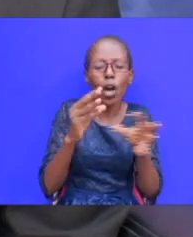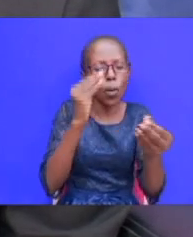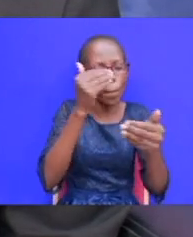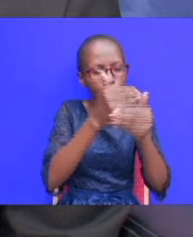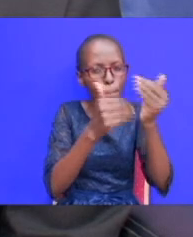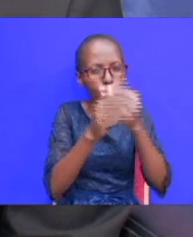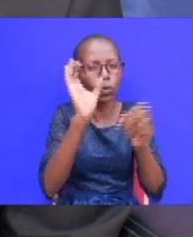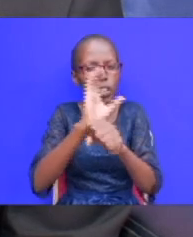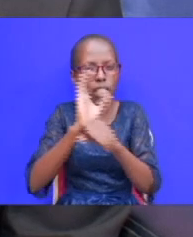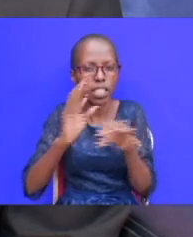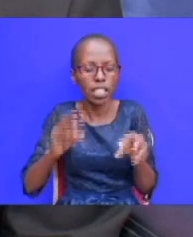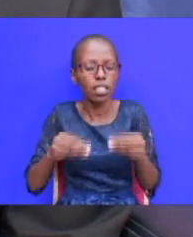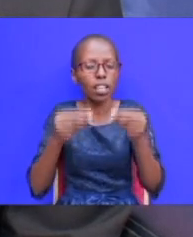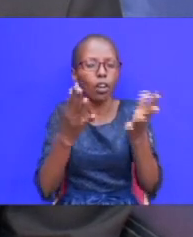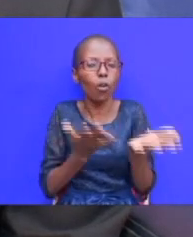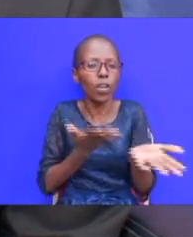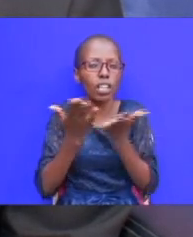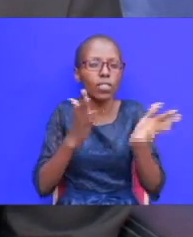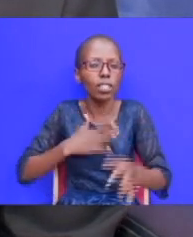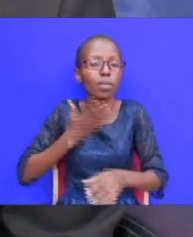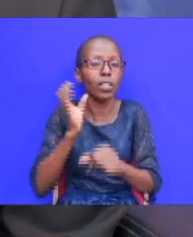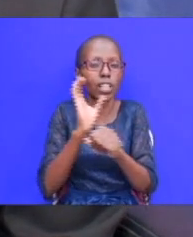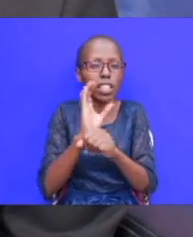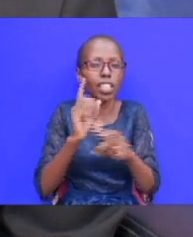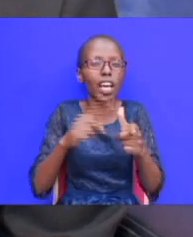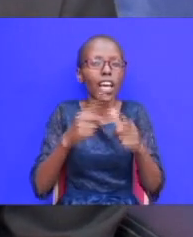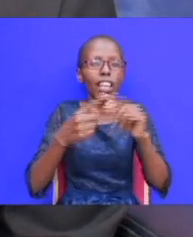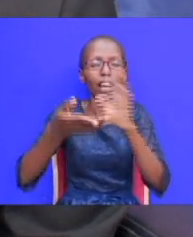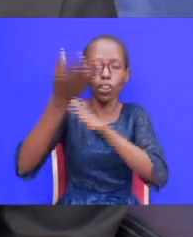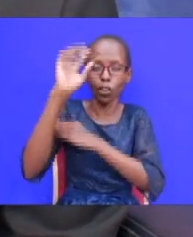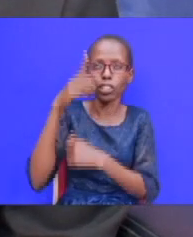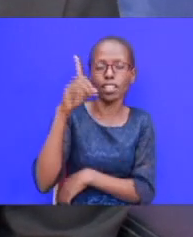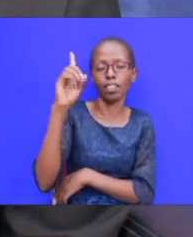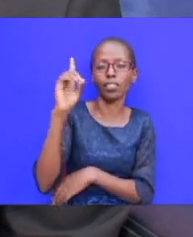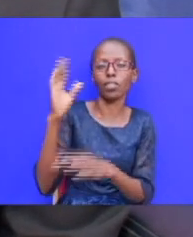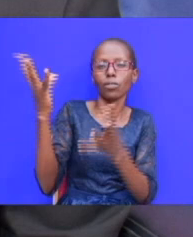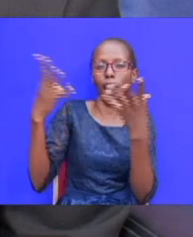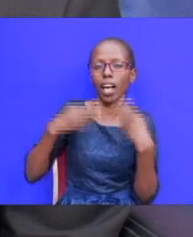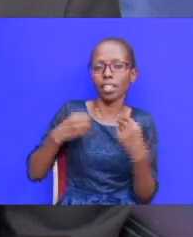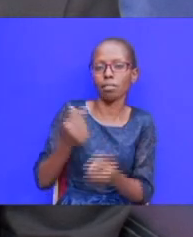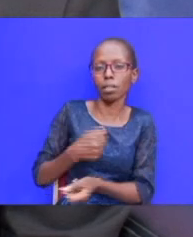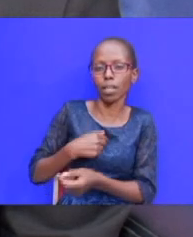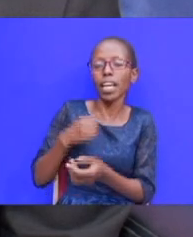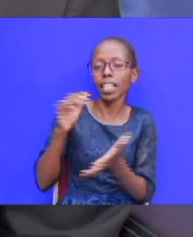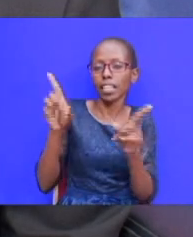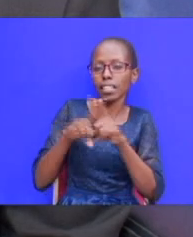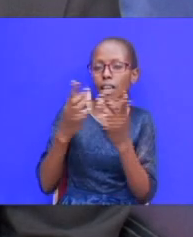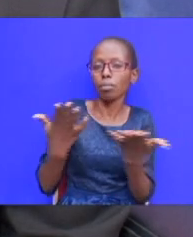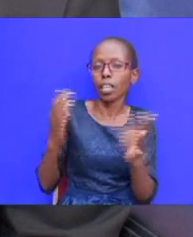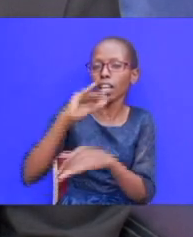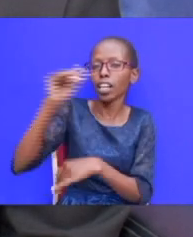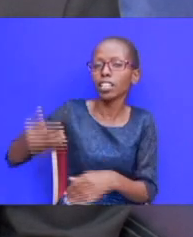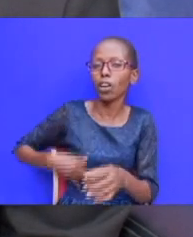and offer my service in the church then god will accept me and exactly this is what jacob was doing because now